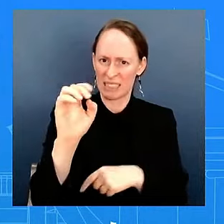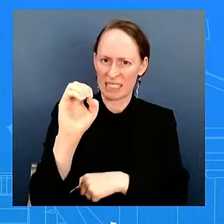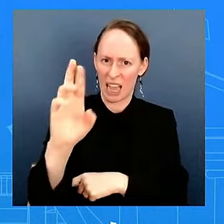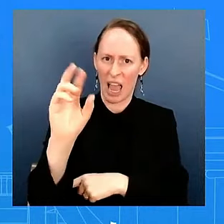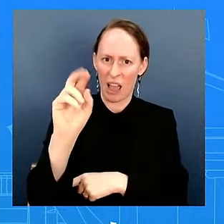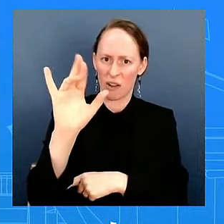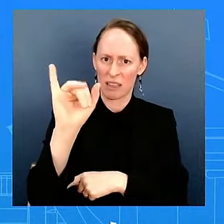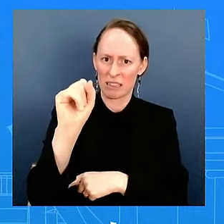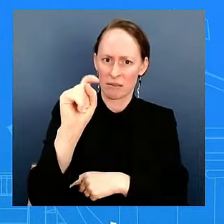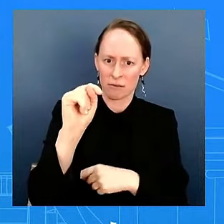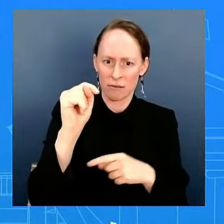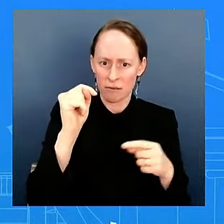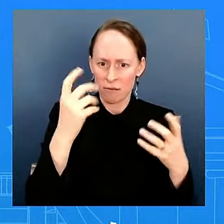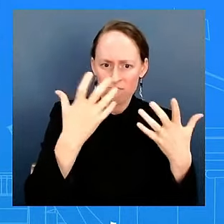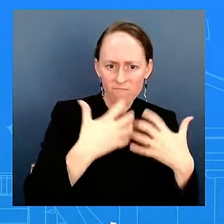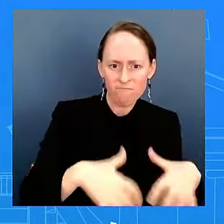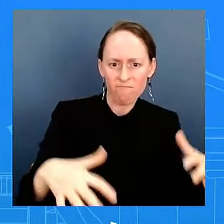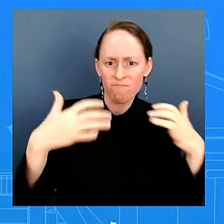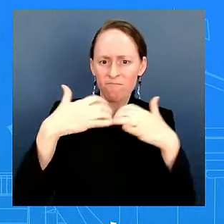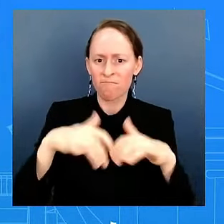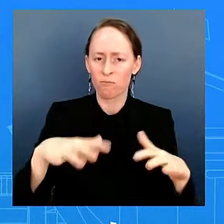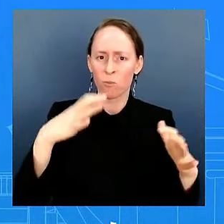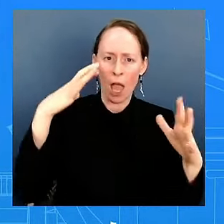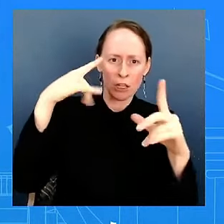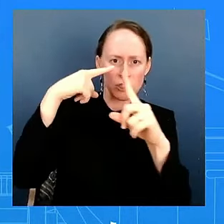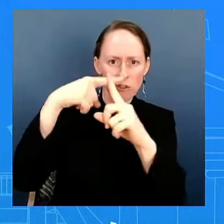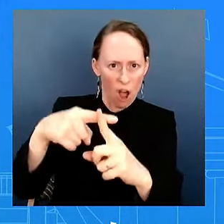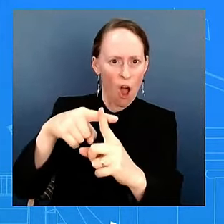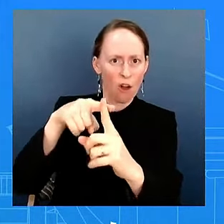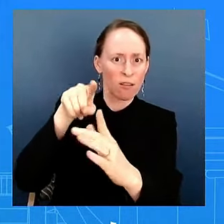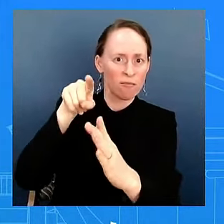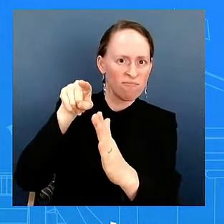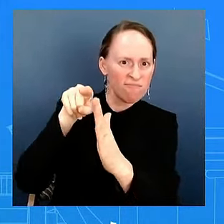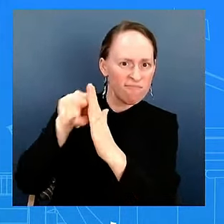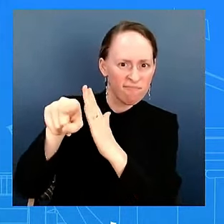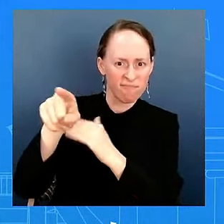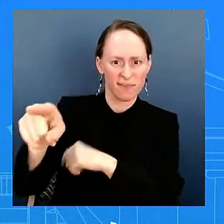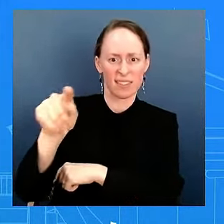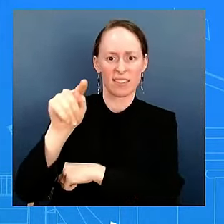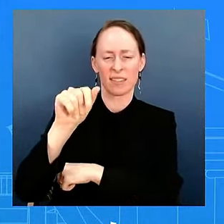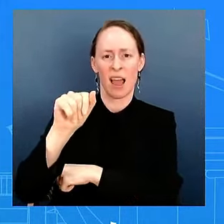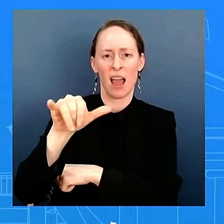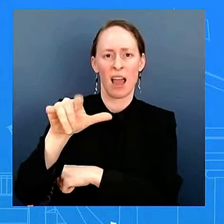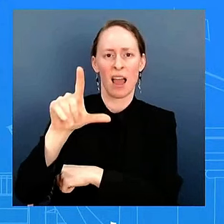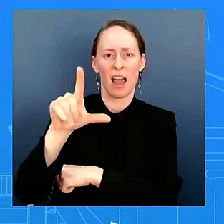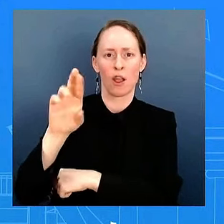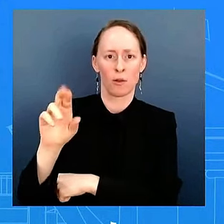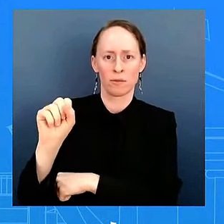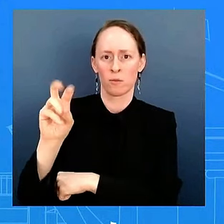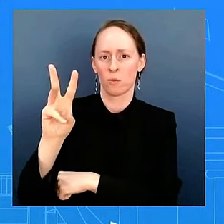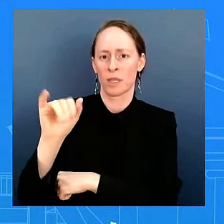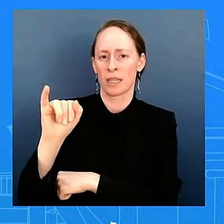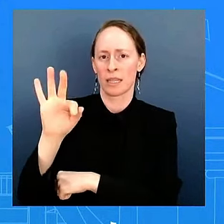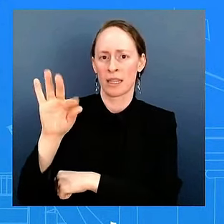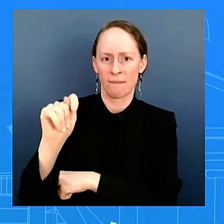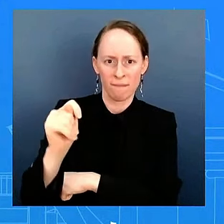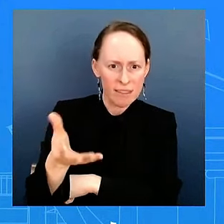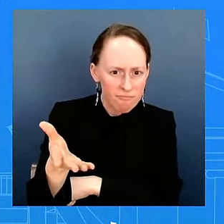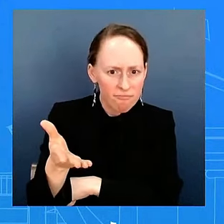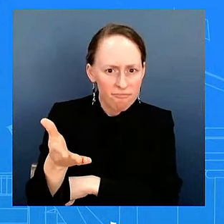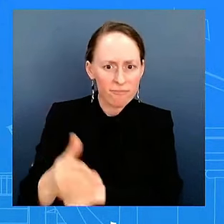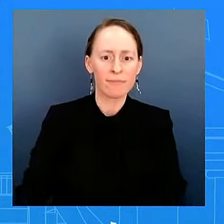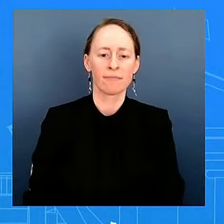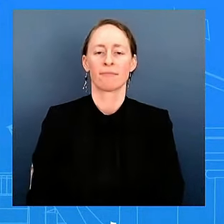Taylor Swift concerts in Vienna specifically? Is he aware of that? So I just, when I came out, I saw the reporting. I